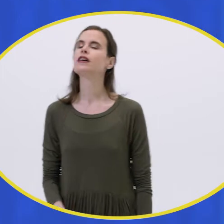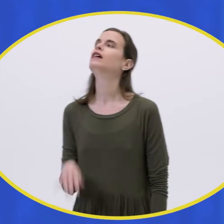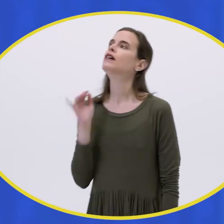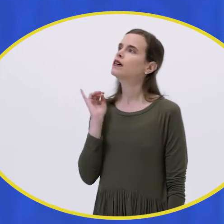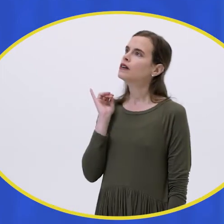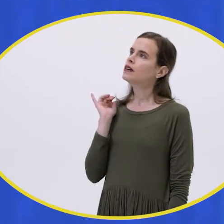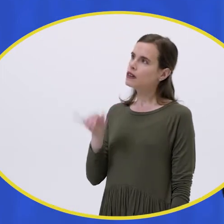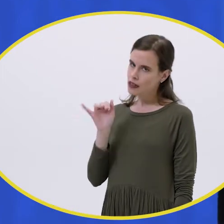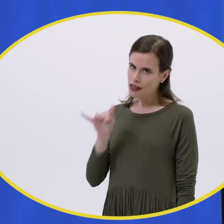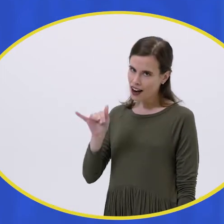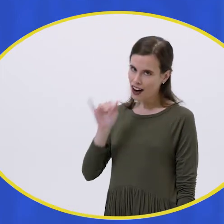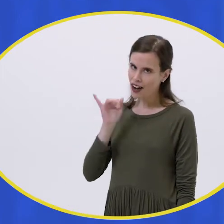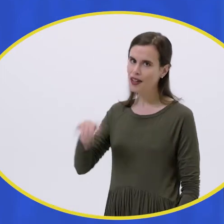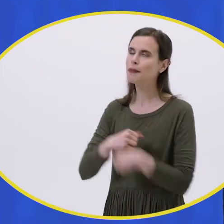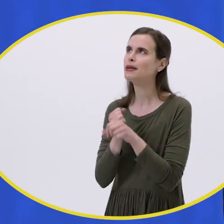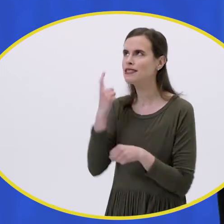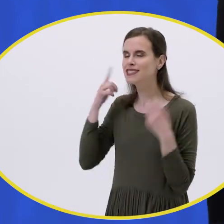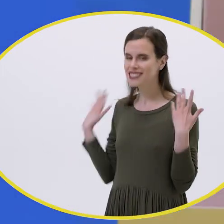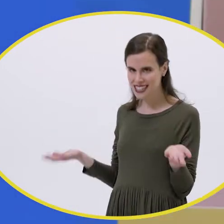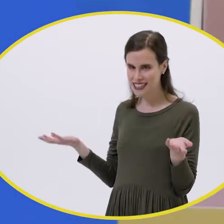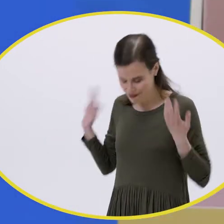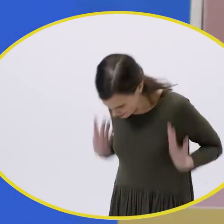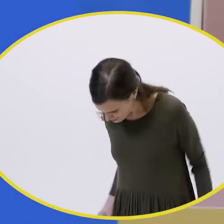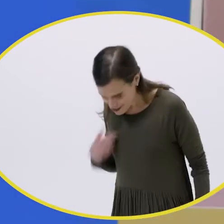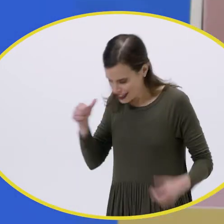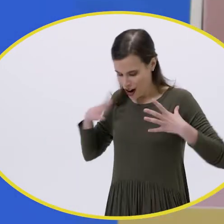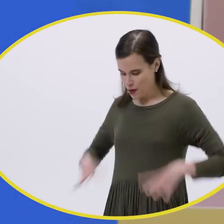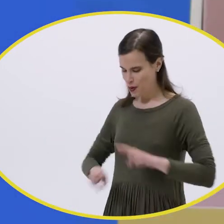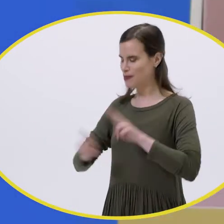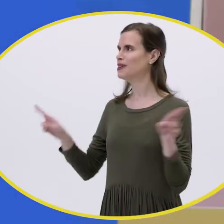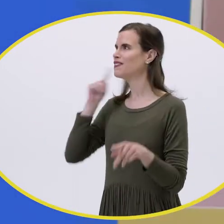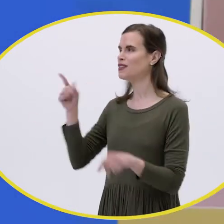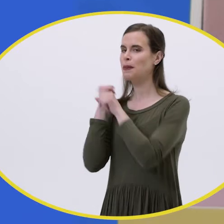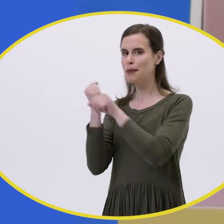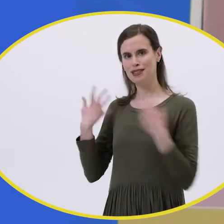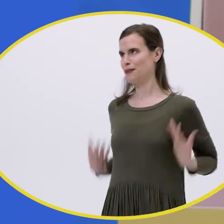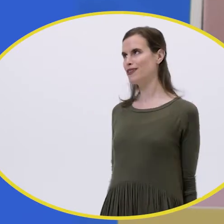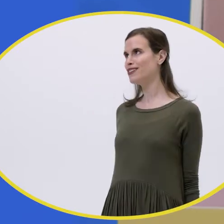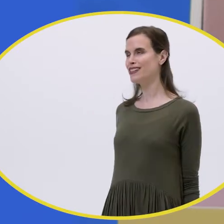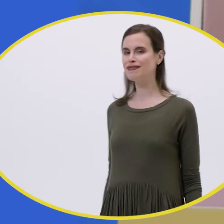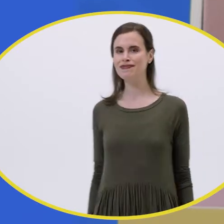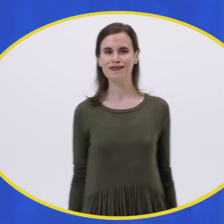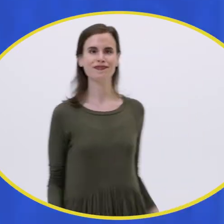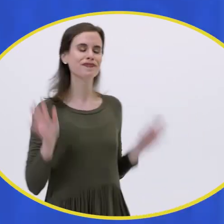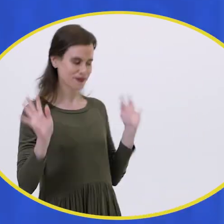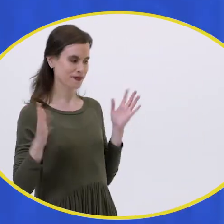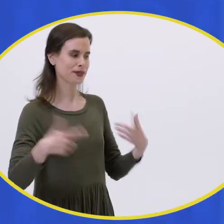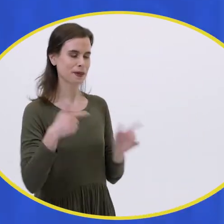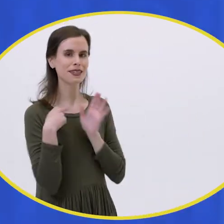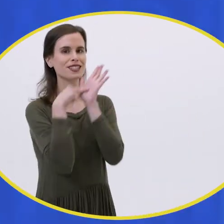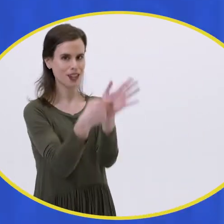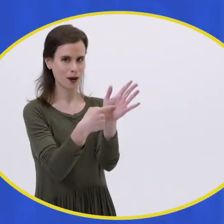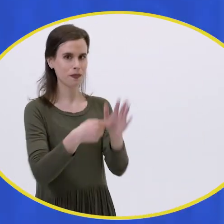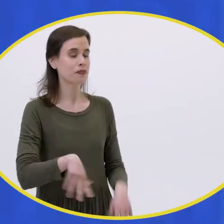or lowness of a tone Oh, well that makes more sense We're not exactly dressed for baseball Let me